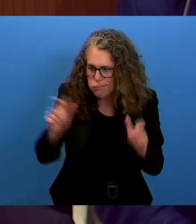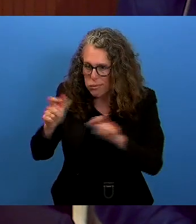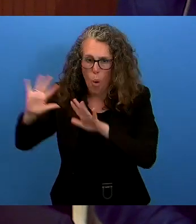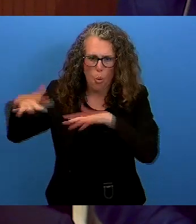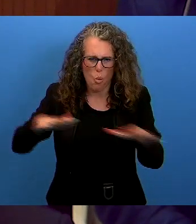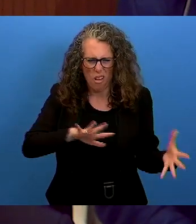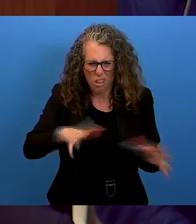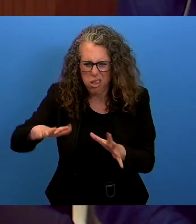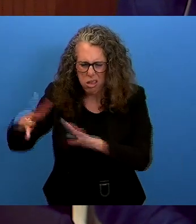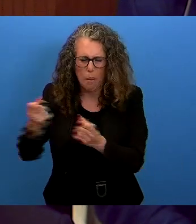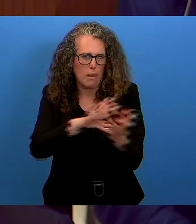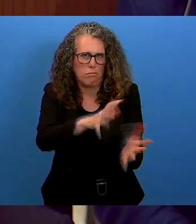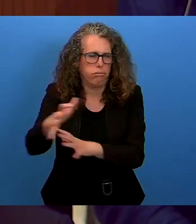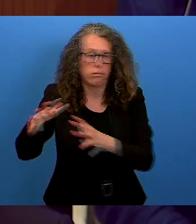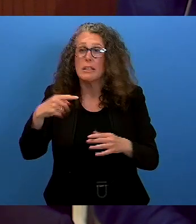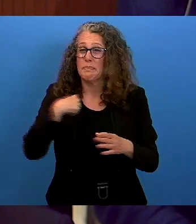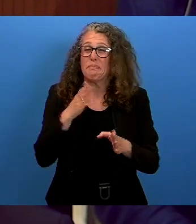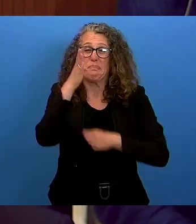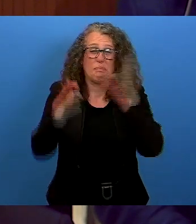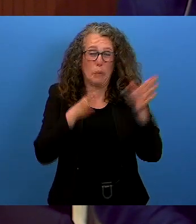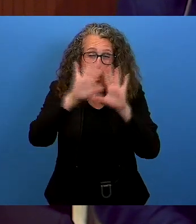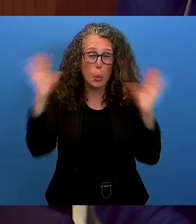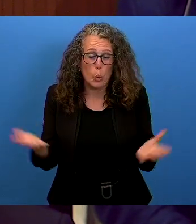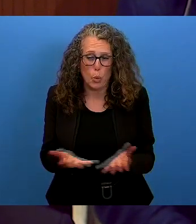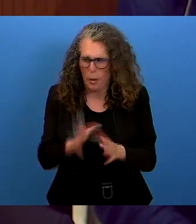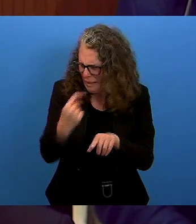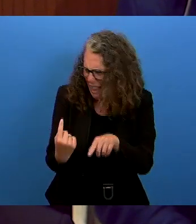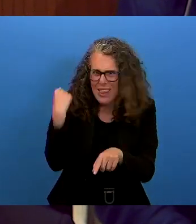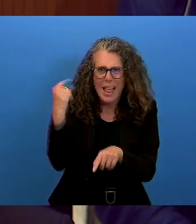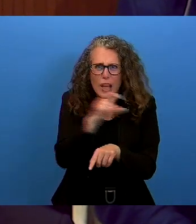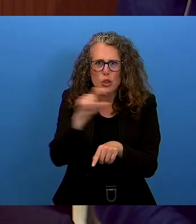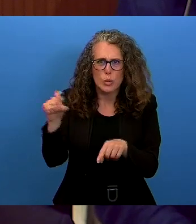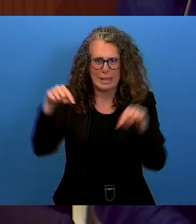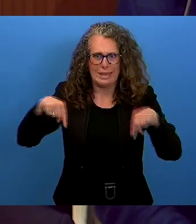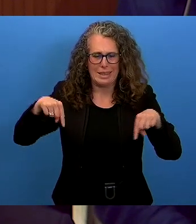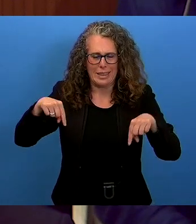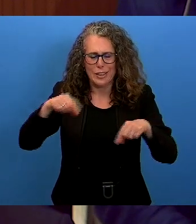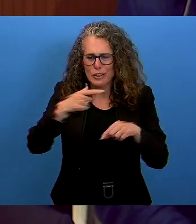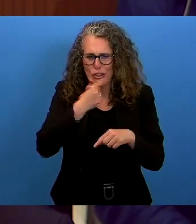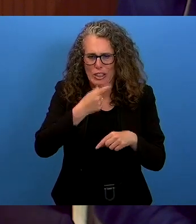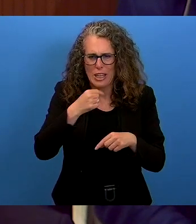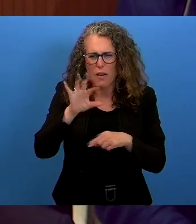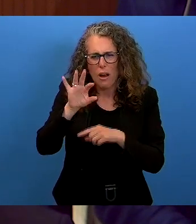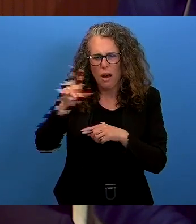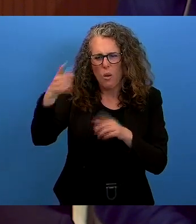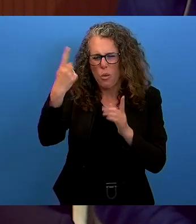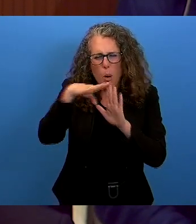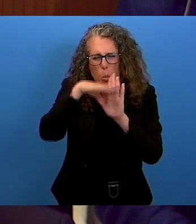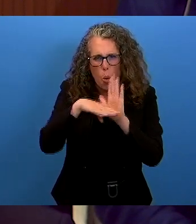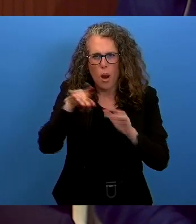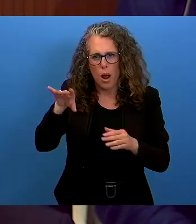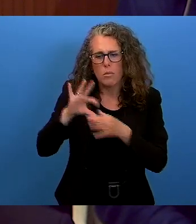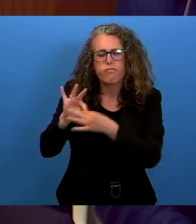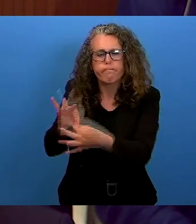met in countries around the world, and last week, by the way, here in Geneva with our fellowship program, have told me that